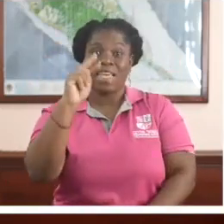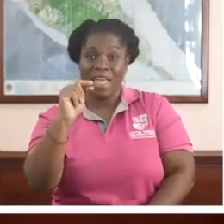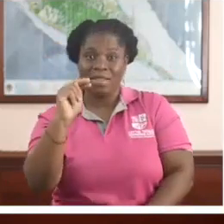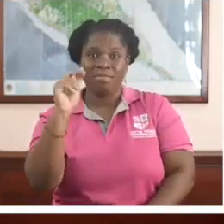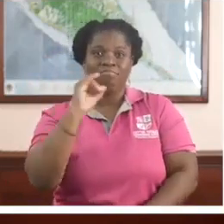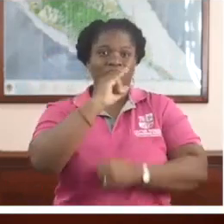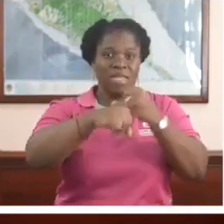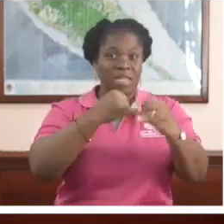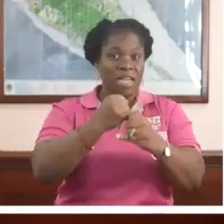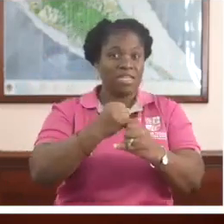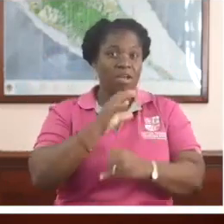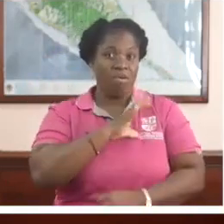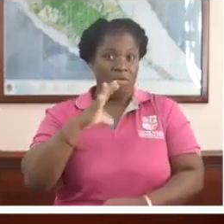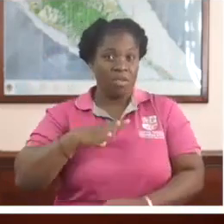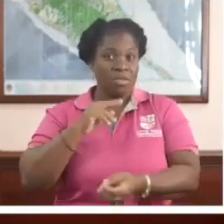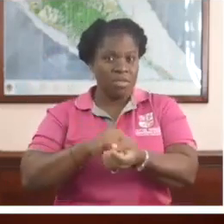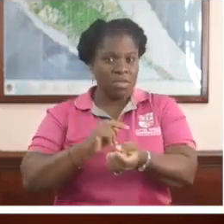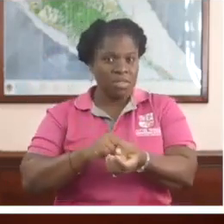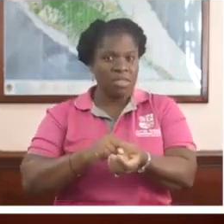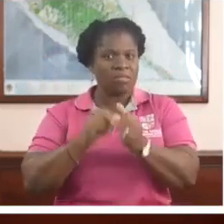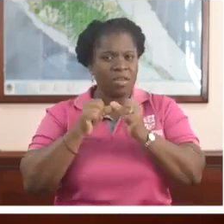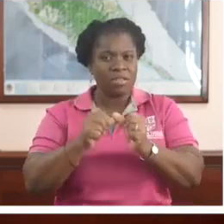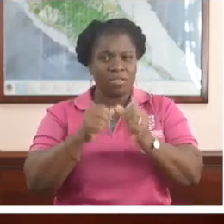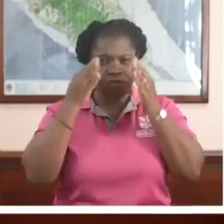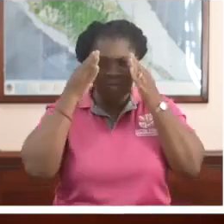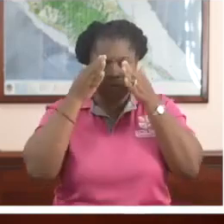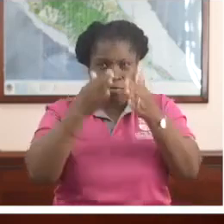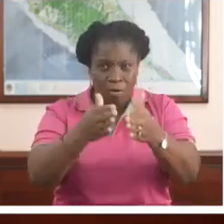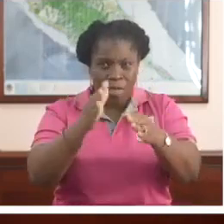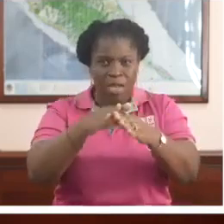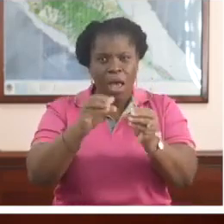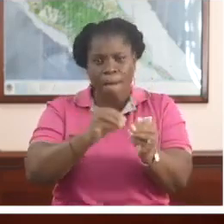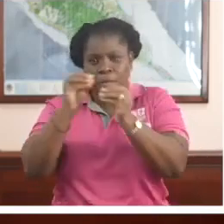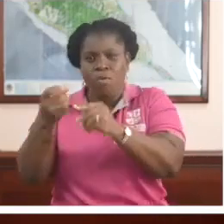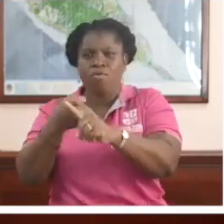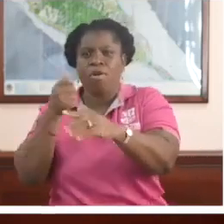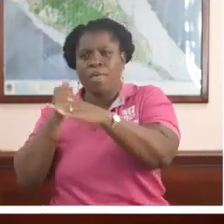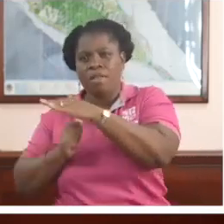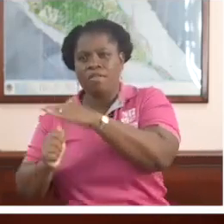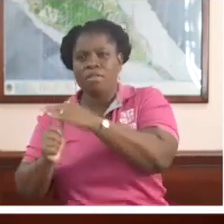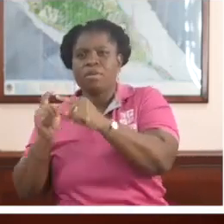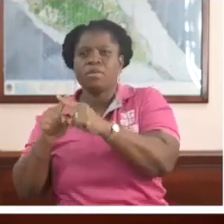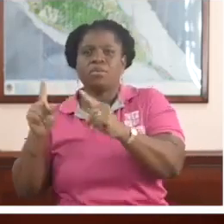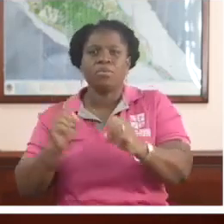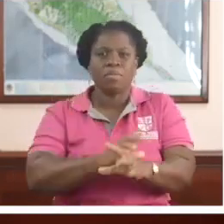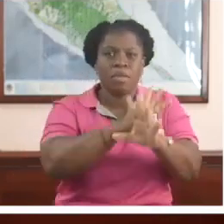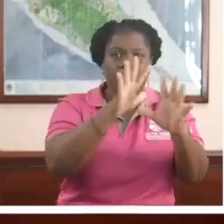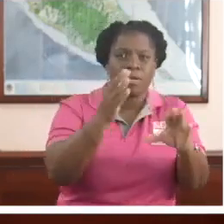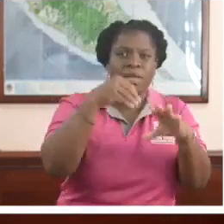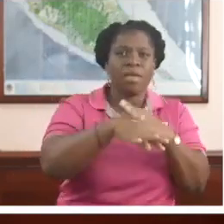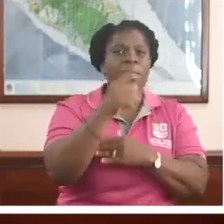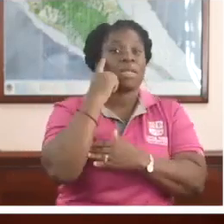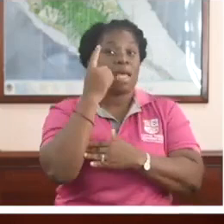our future campaign is to shine a light on nurses, to move nurses from invisible to invaluable in the eyes